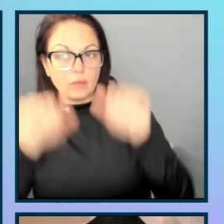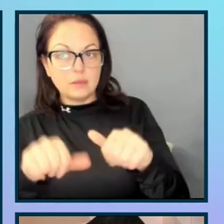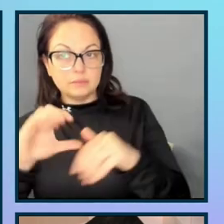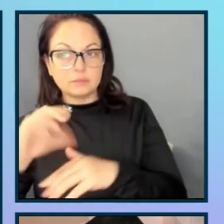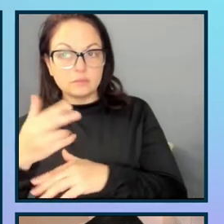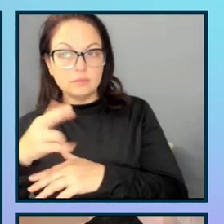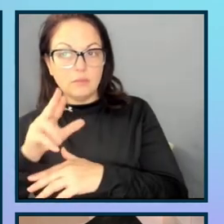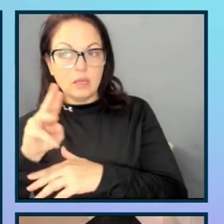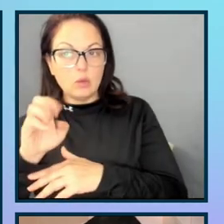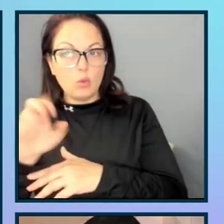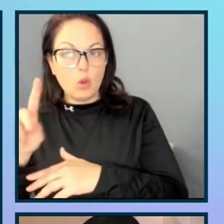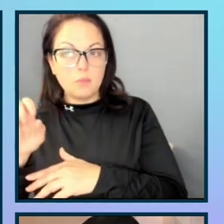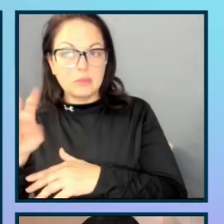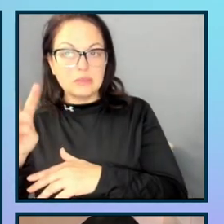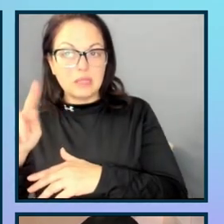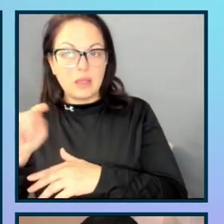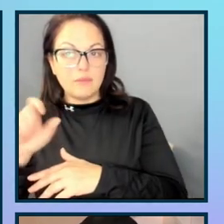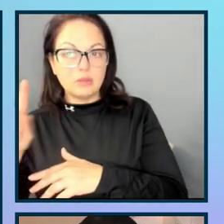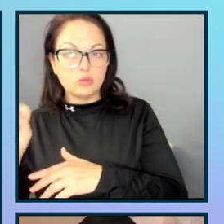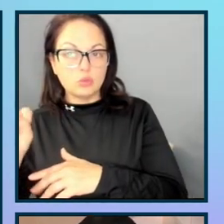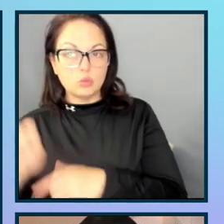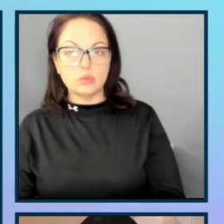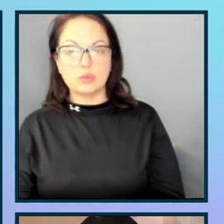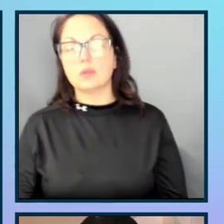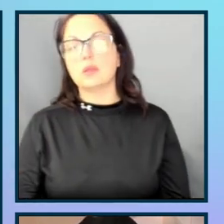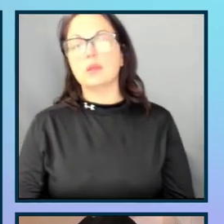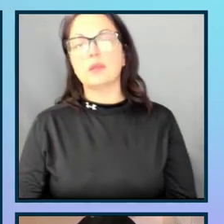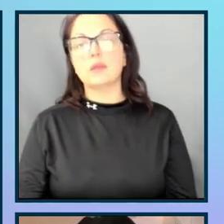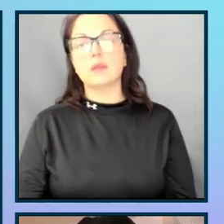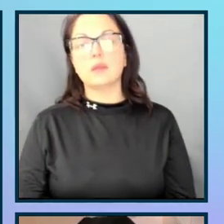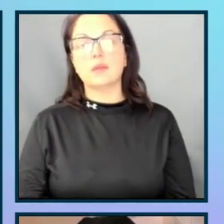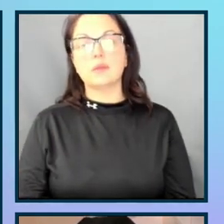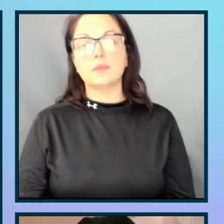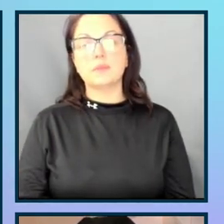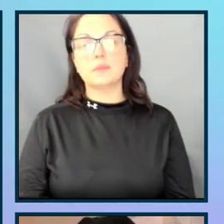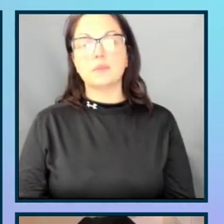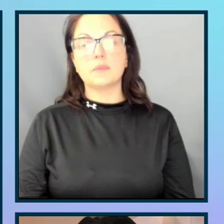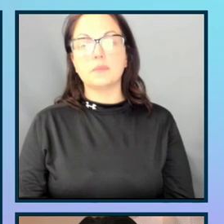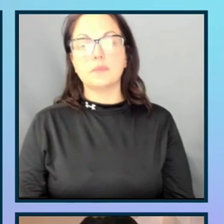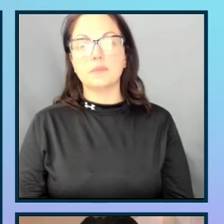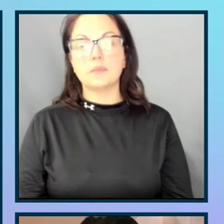let me just pull this up so it's a little bit easier to read.